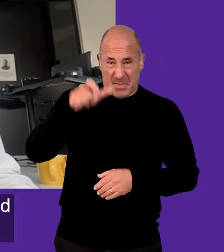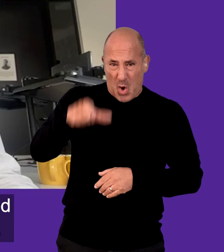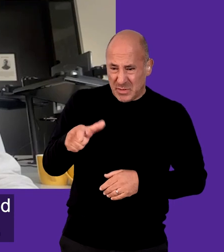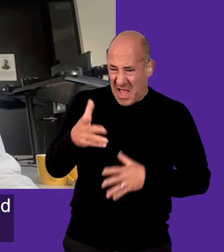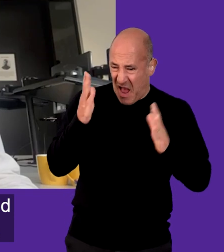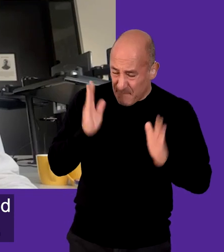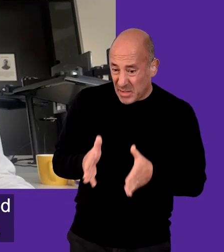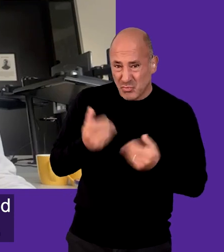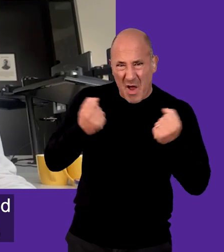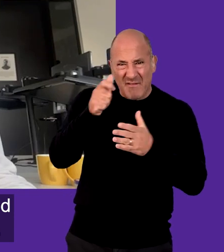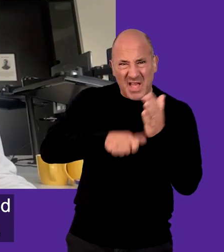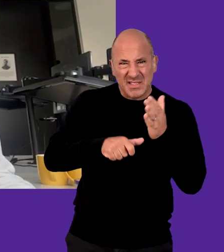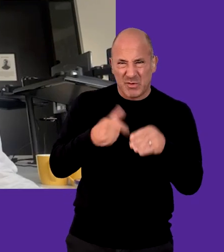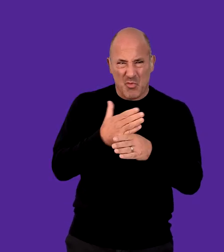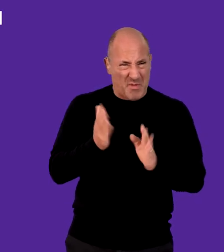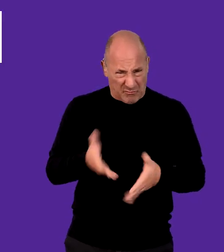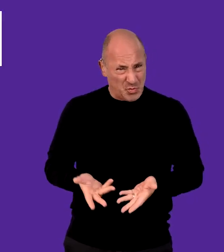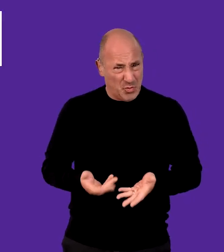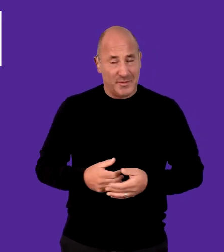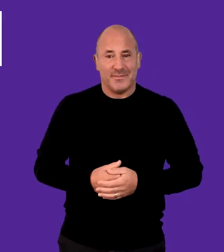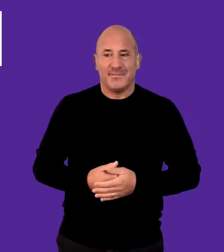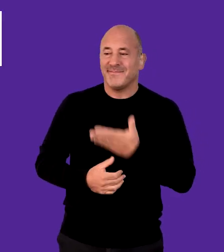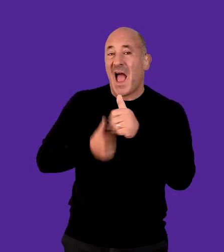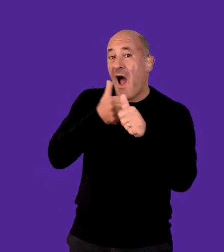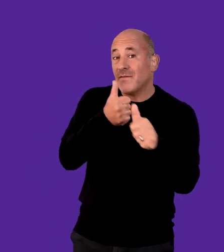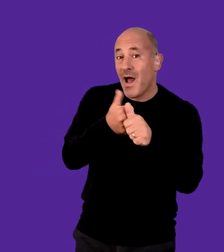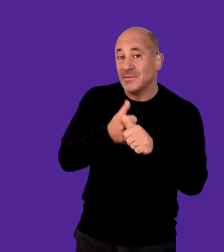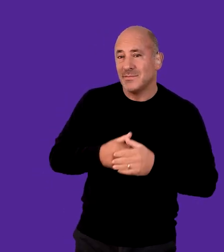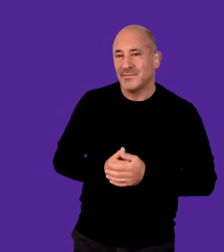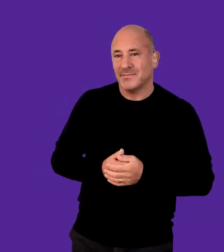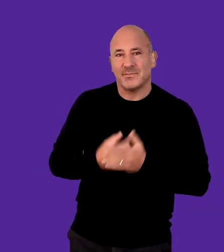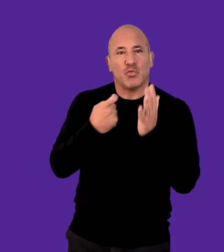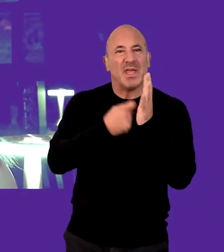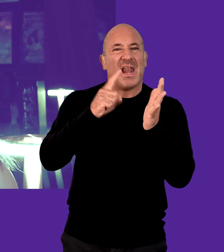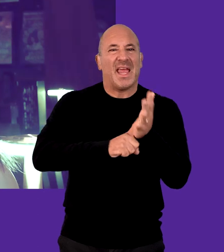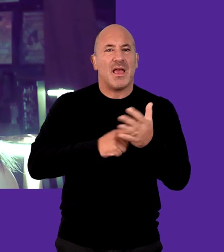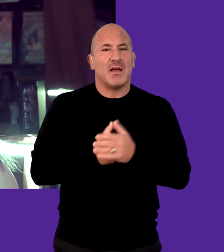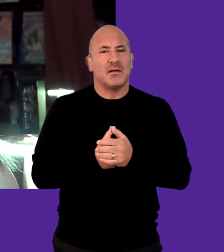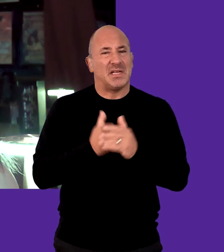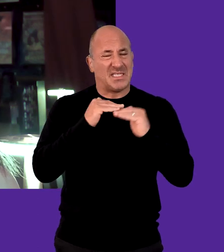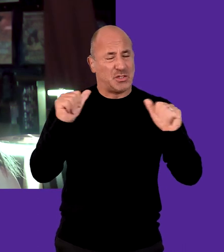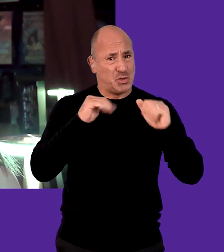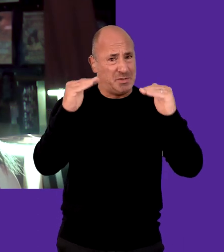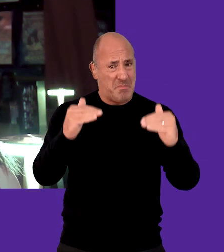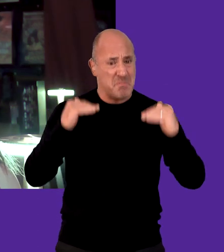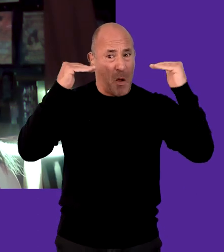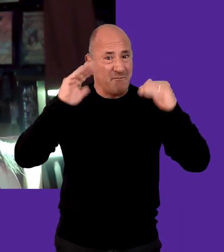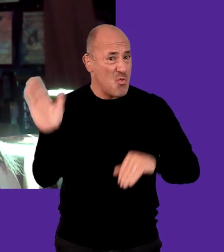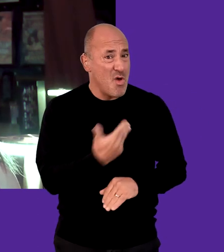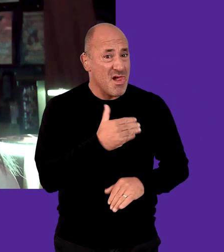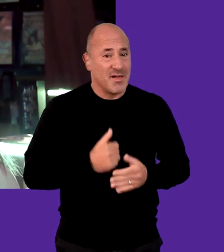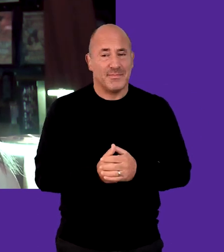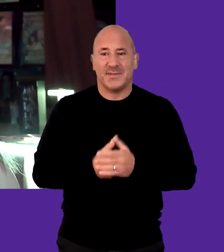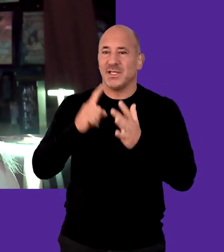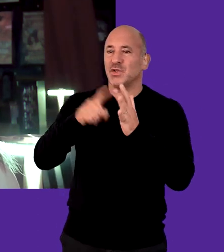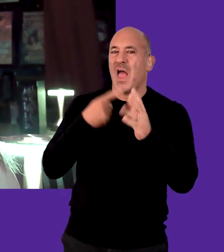Do you really need someone to have a driving licence to do the job? Advocate Rachel You should set high standards